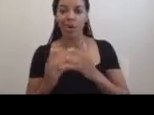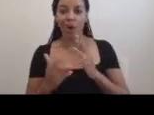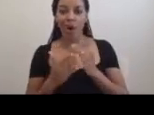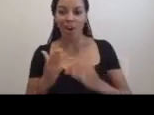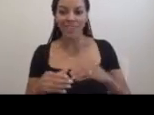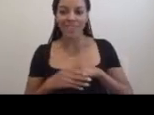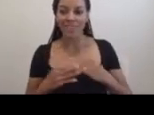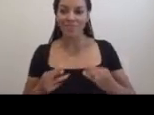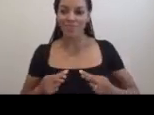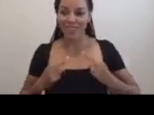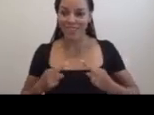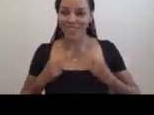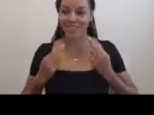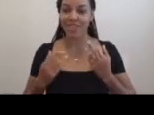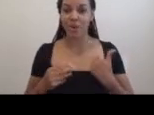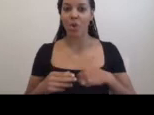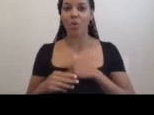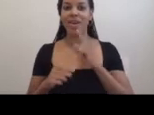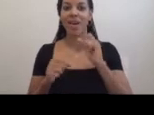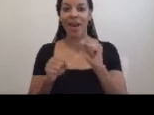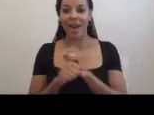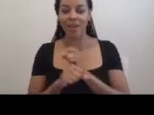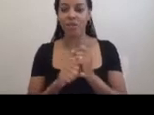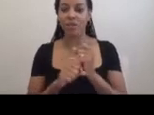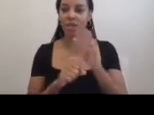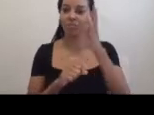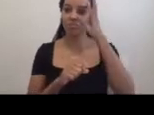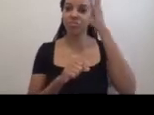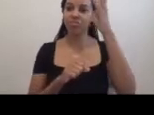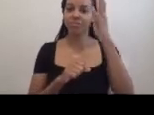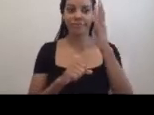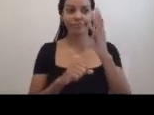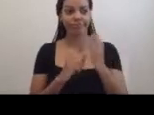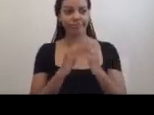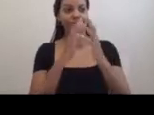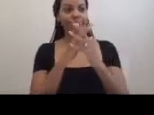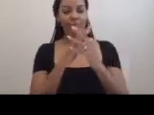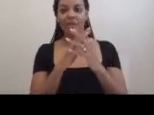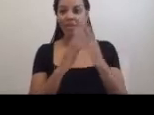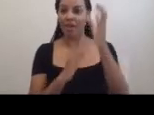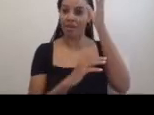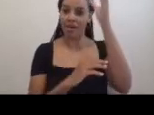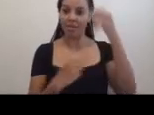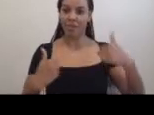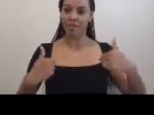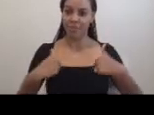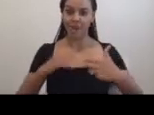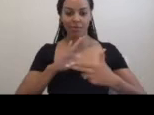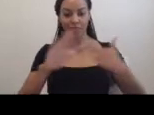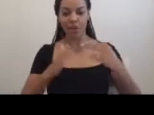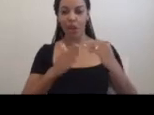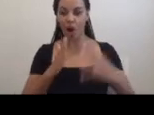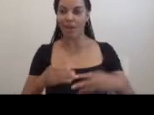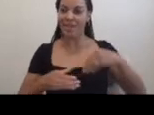We actually invented the whole concept of my being the artist in residence, official